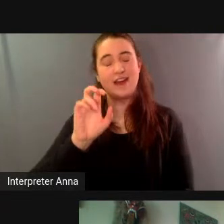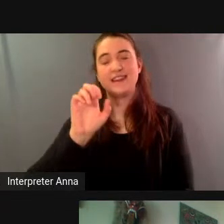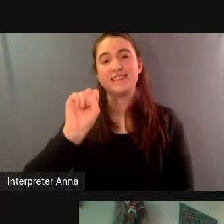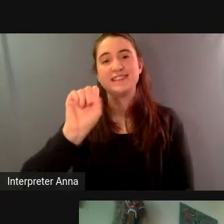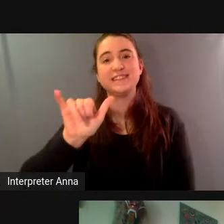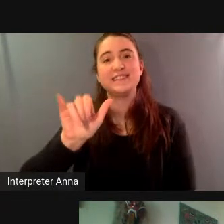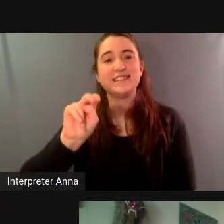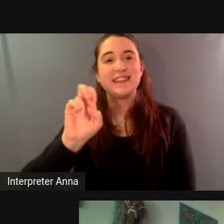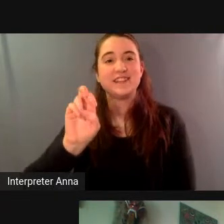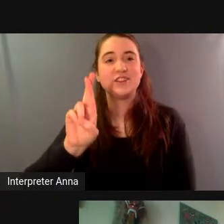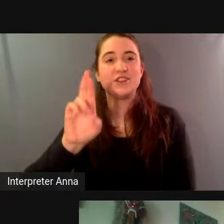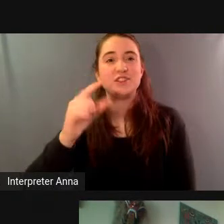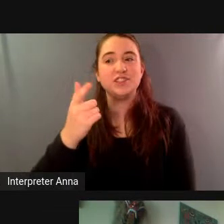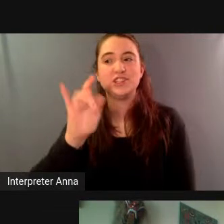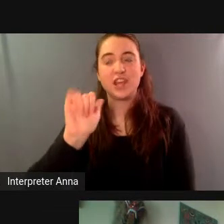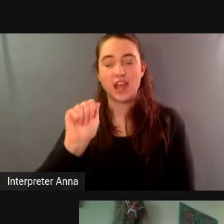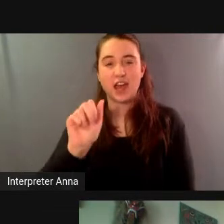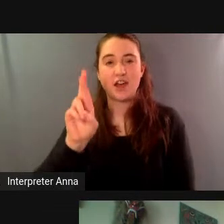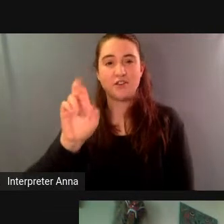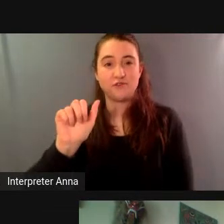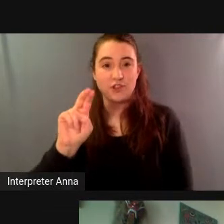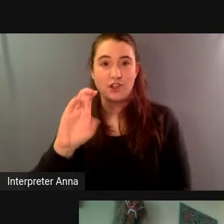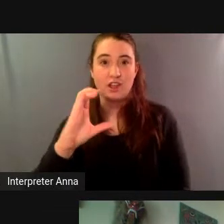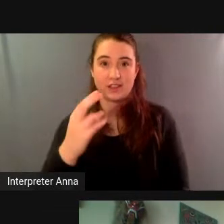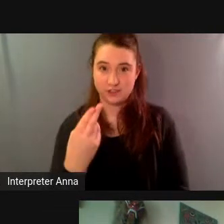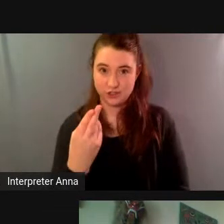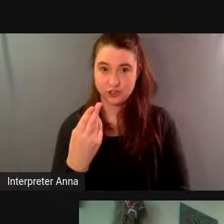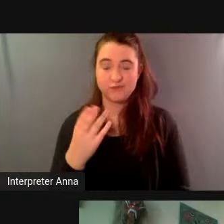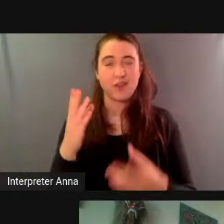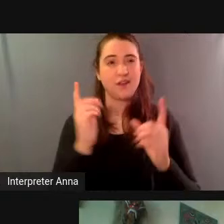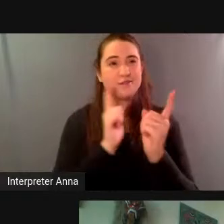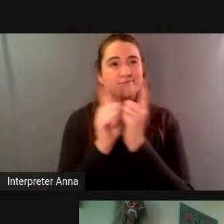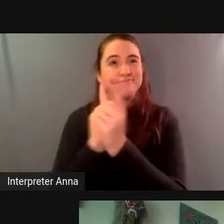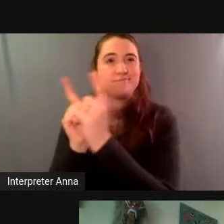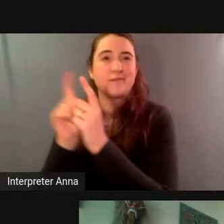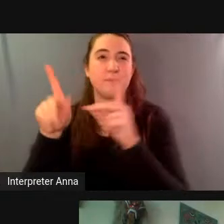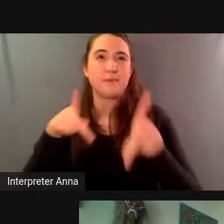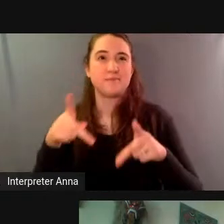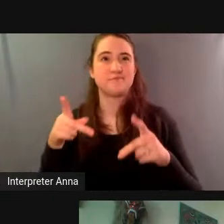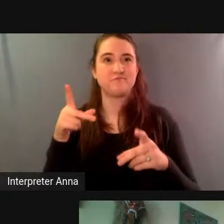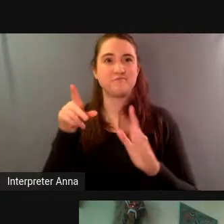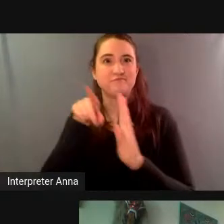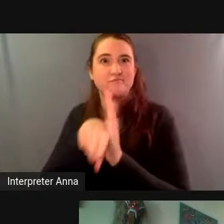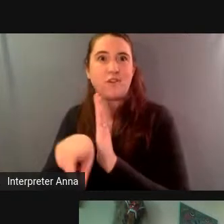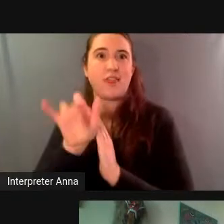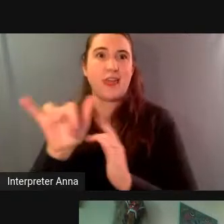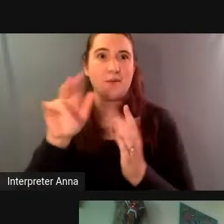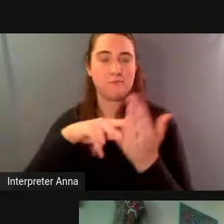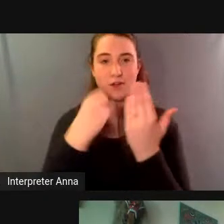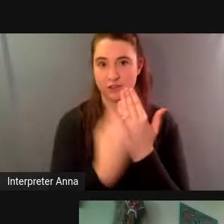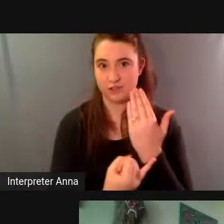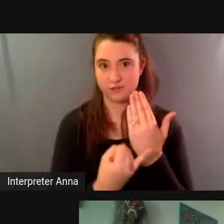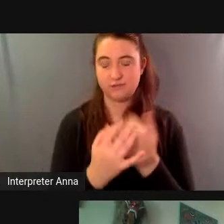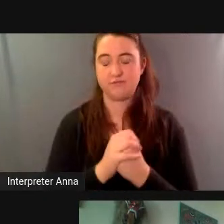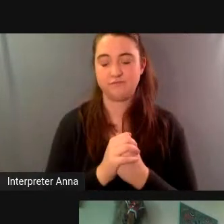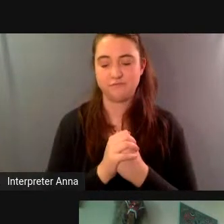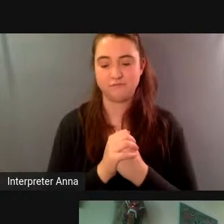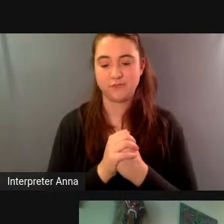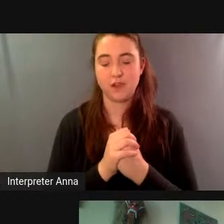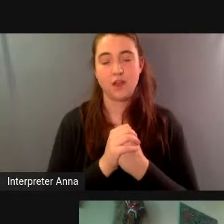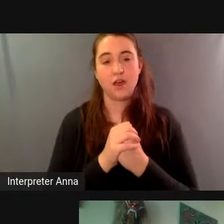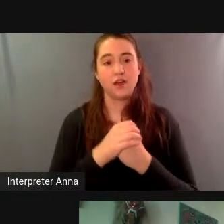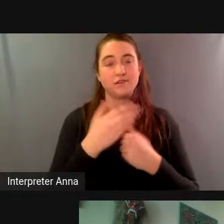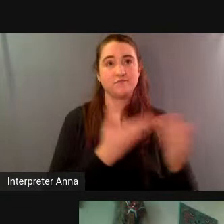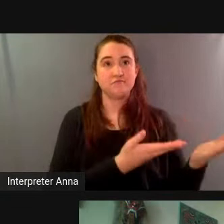biosphere 2 project and um they gave us a tour of the ranch and brought us to this closet and